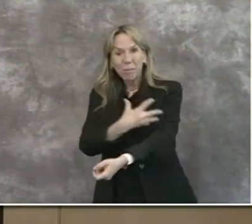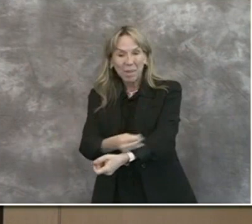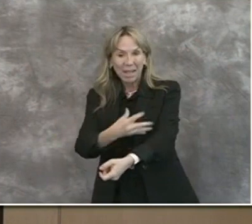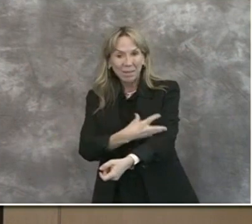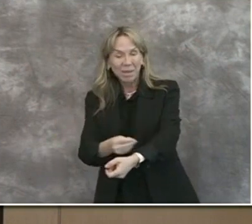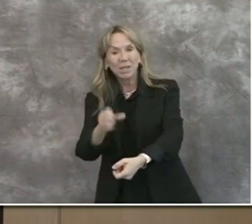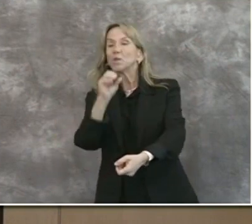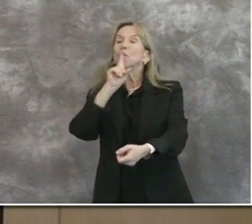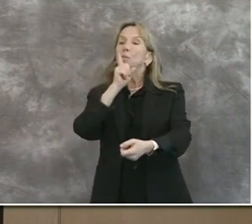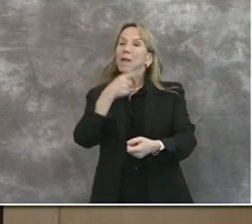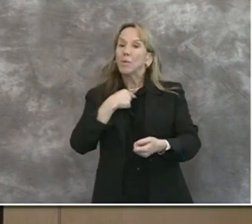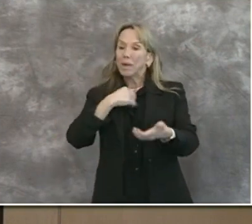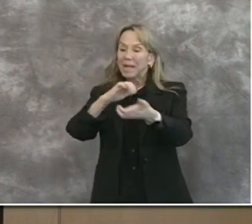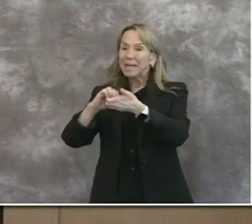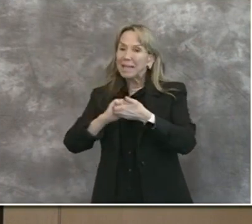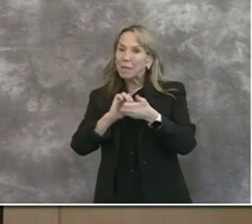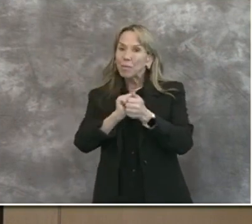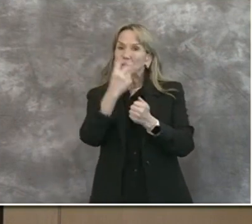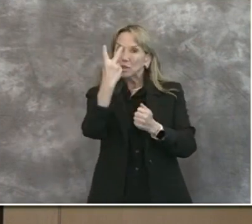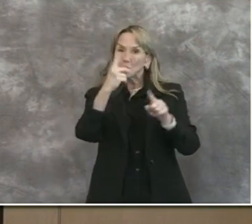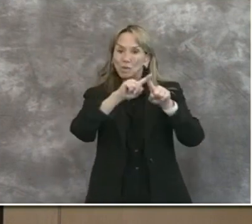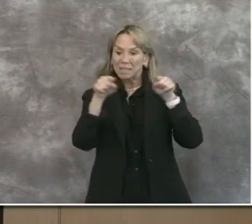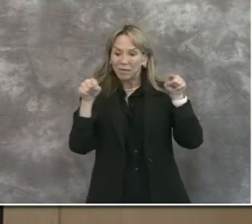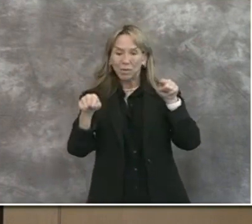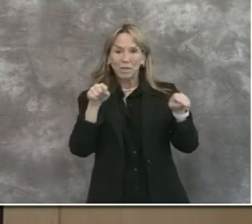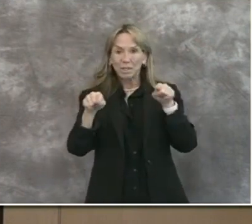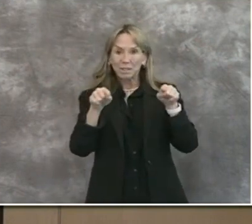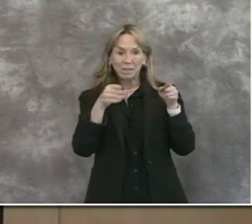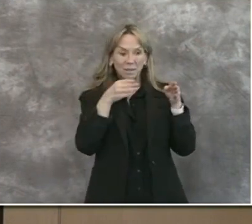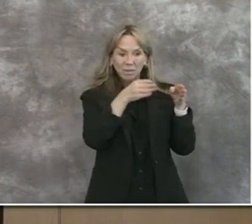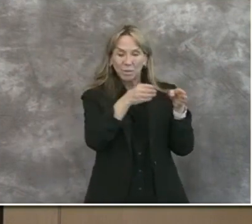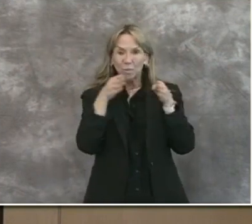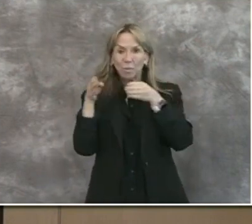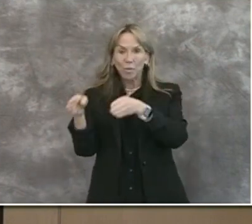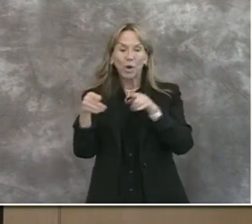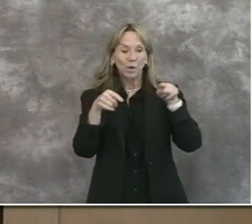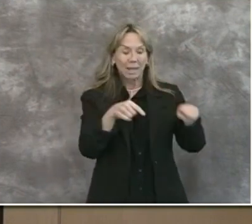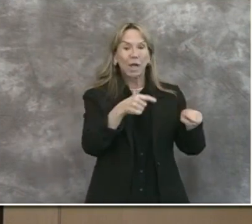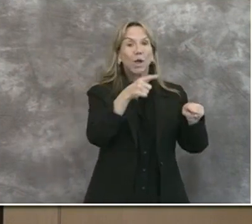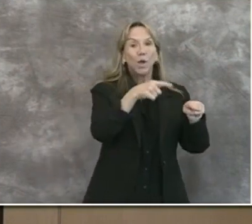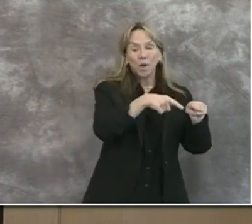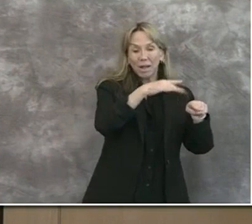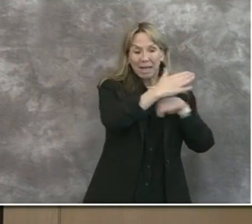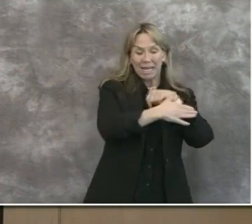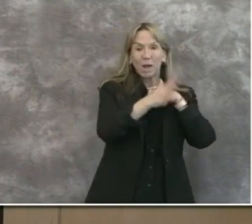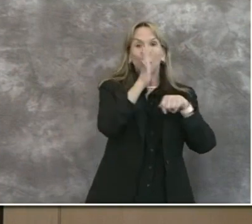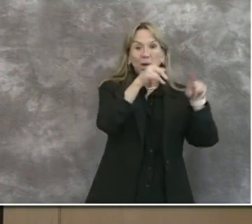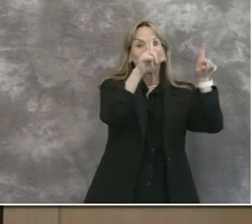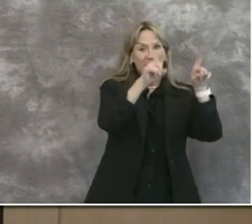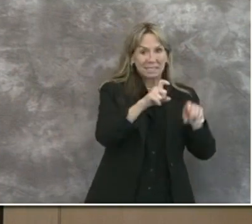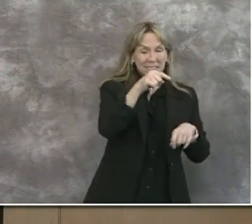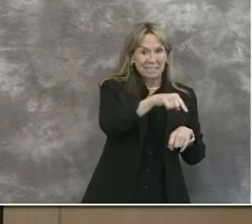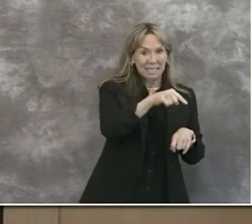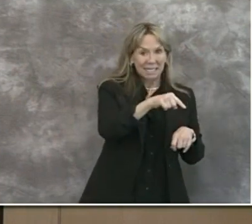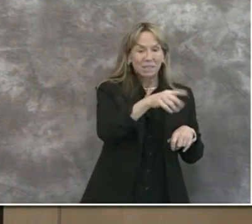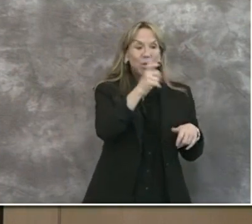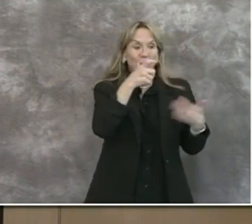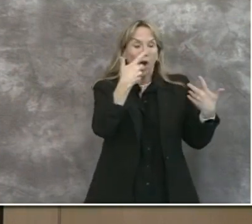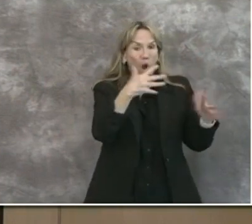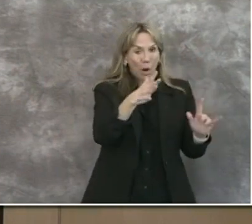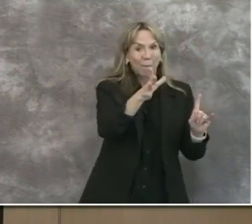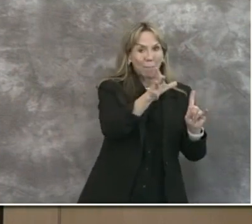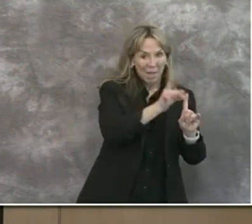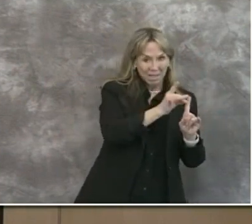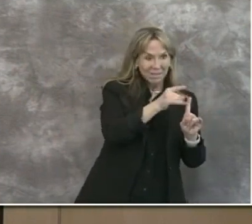a two-pronged approach. The county will educate those who are recently tested positive about the importance of donating plasma